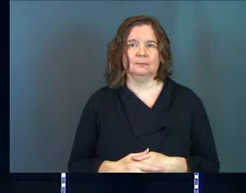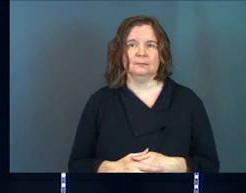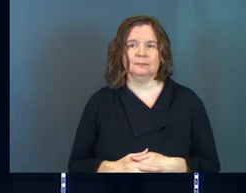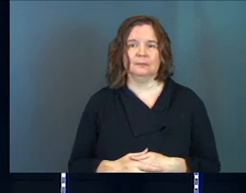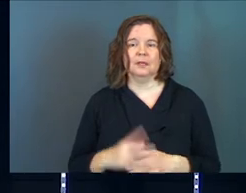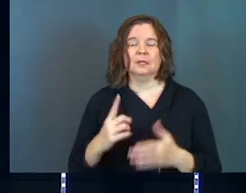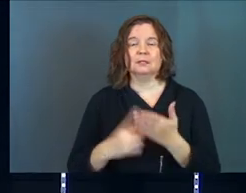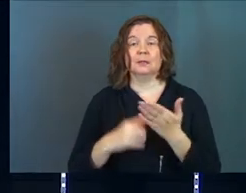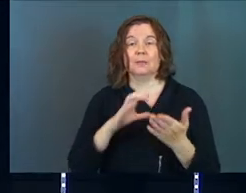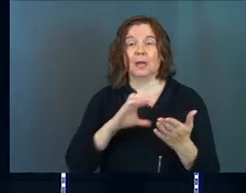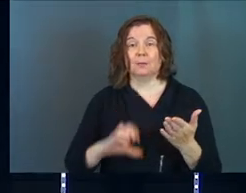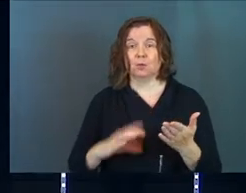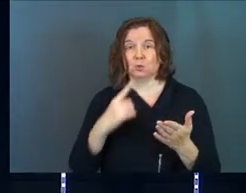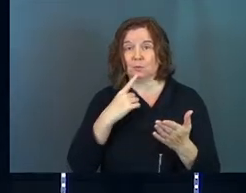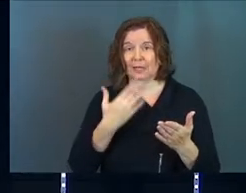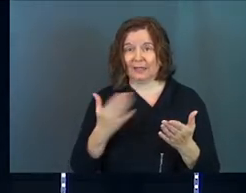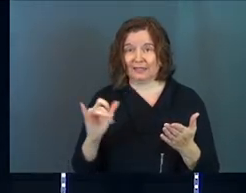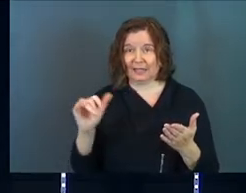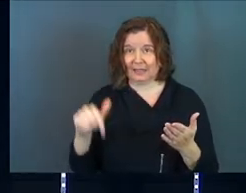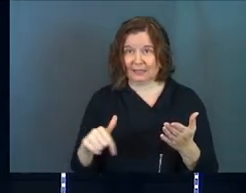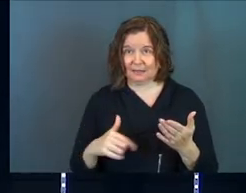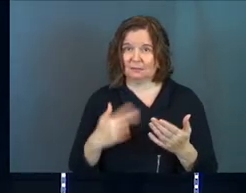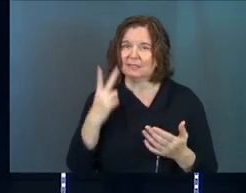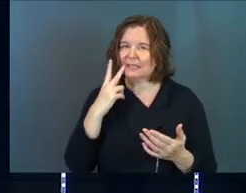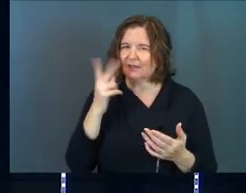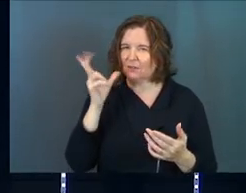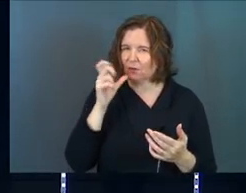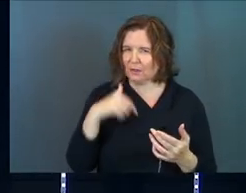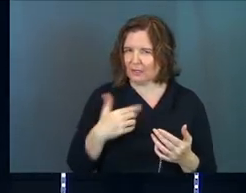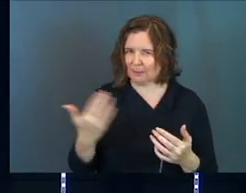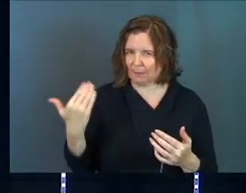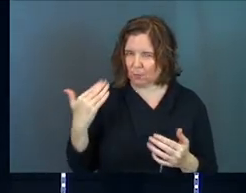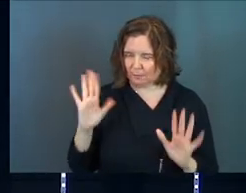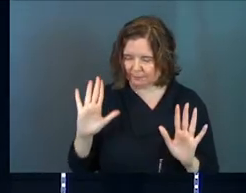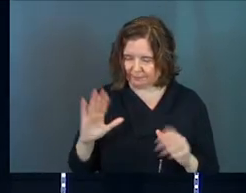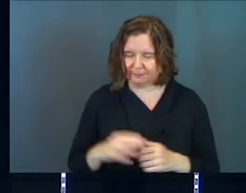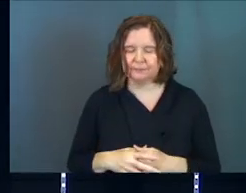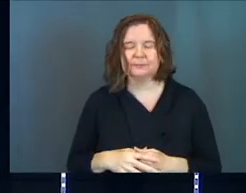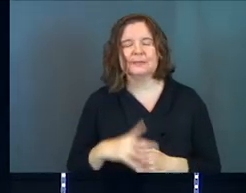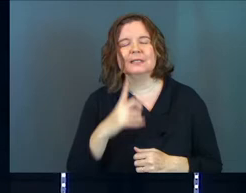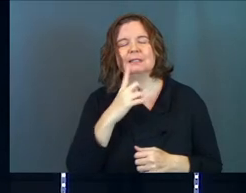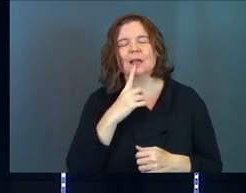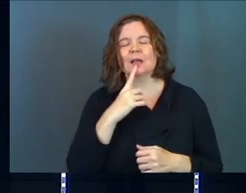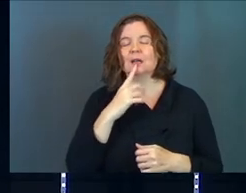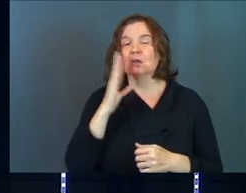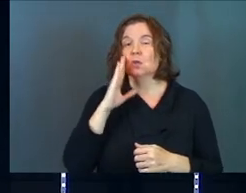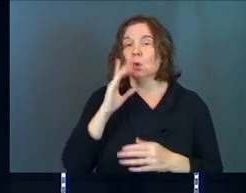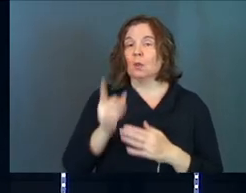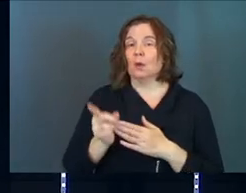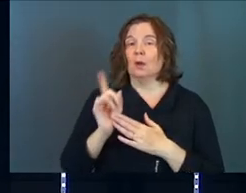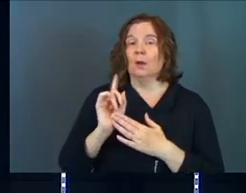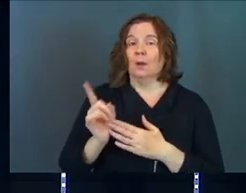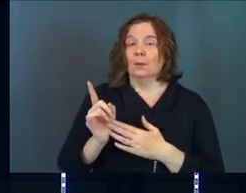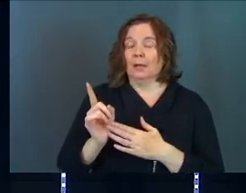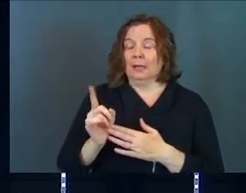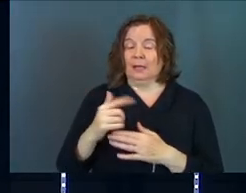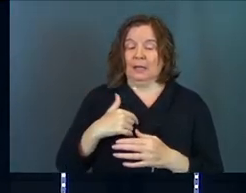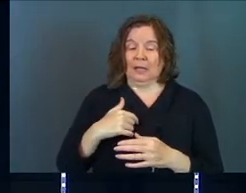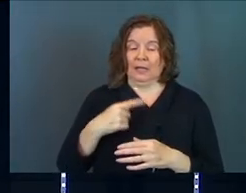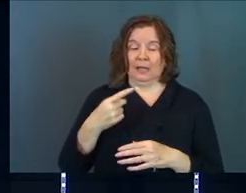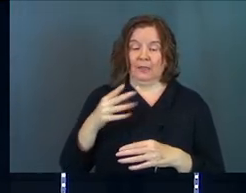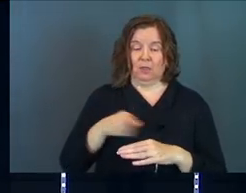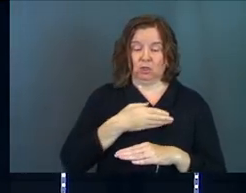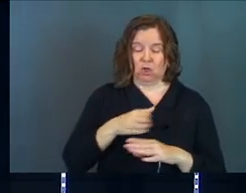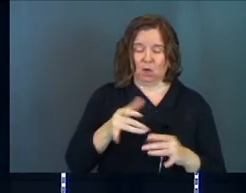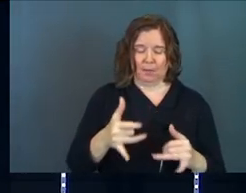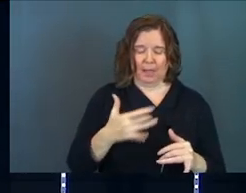Sometimes Christians will say things like this. See if you've heard this before. They'll say, you know, there came a moment and the song